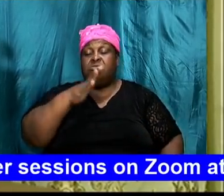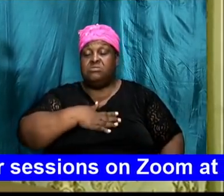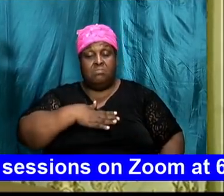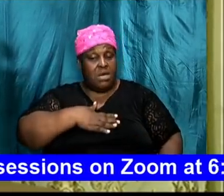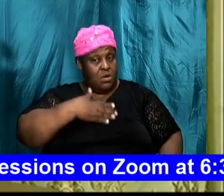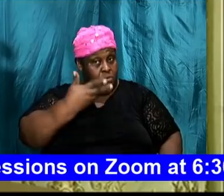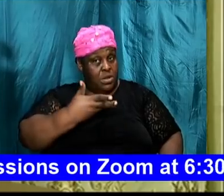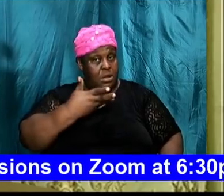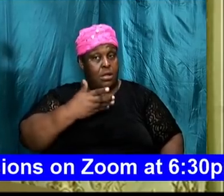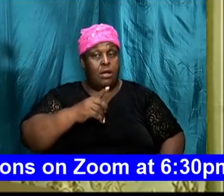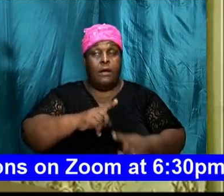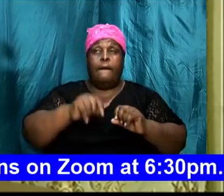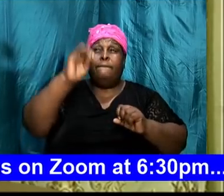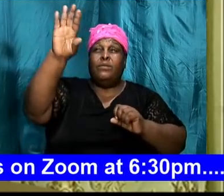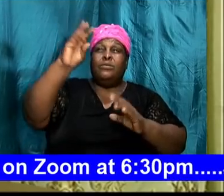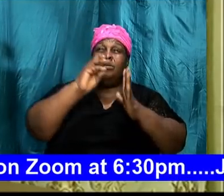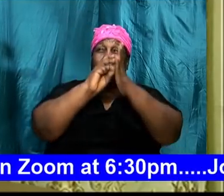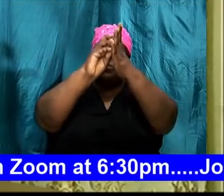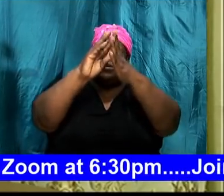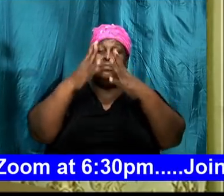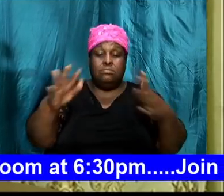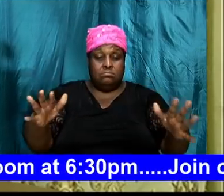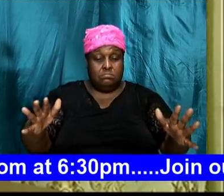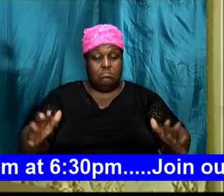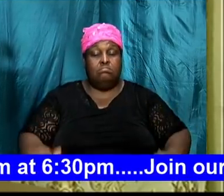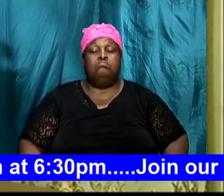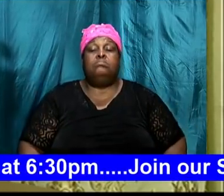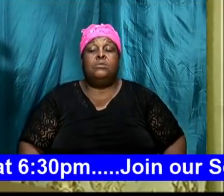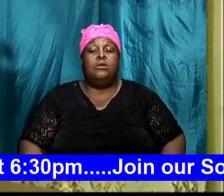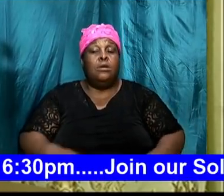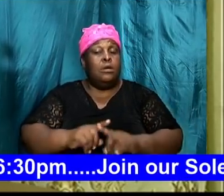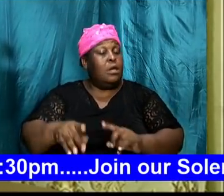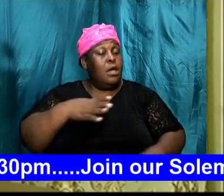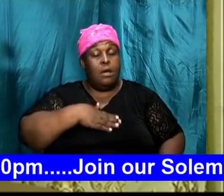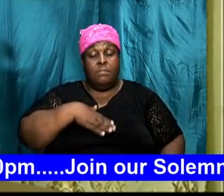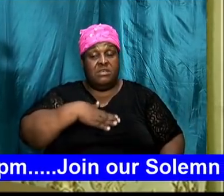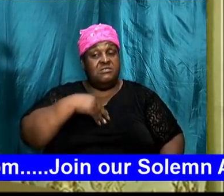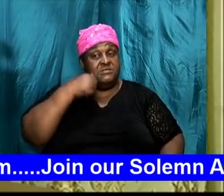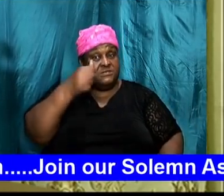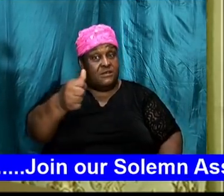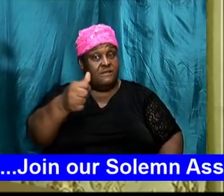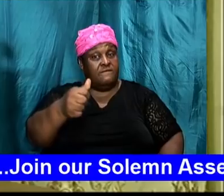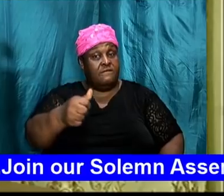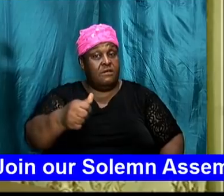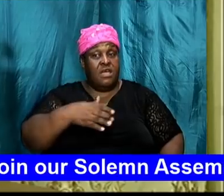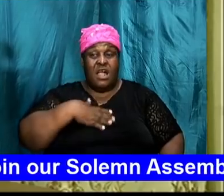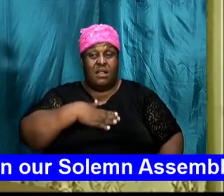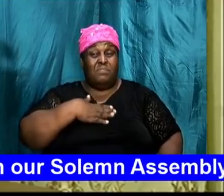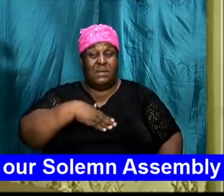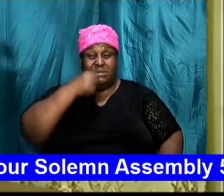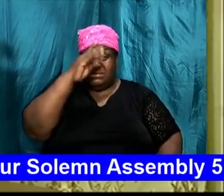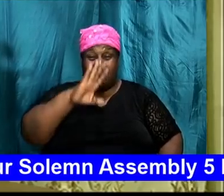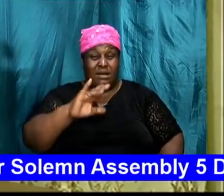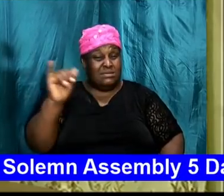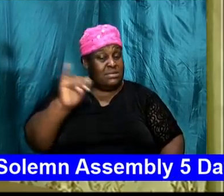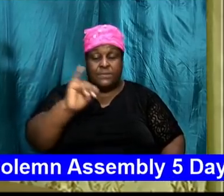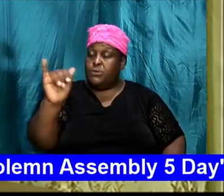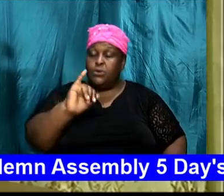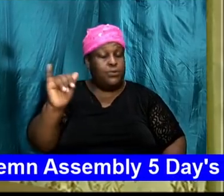So you cannot please yourself and please God at the same time. We must remember